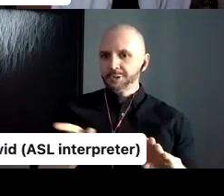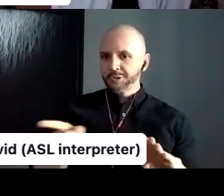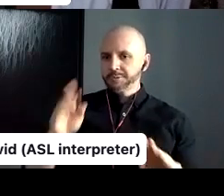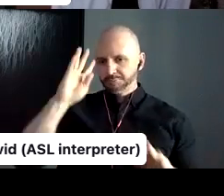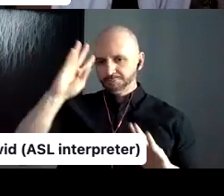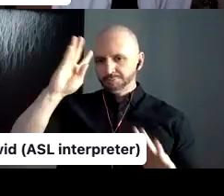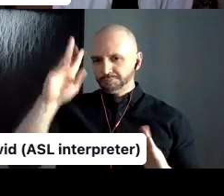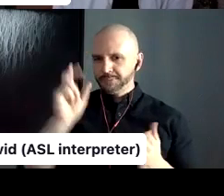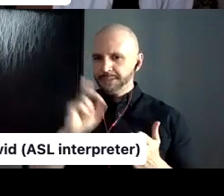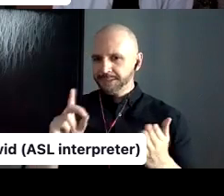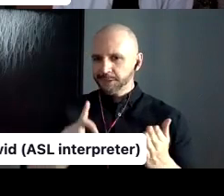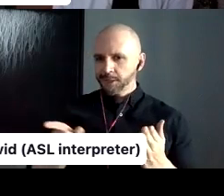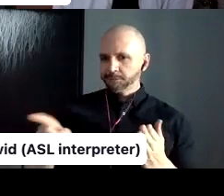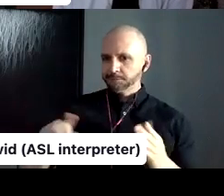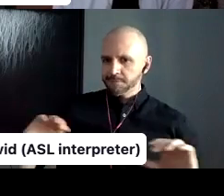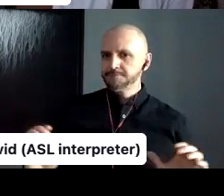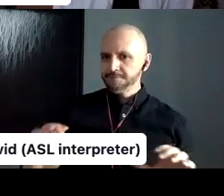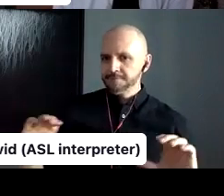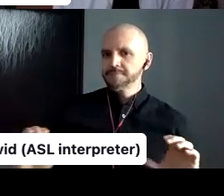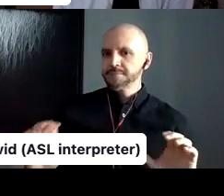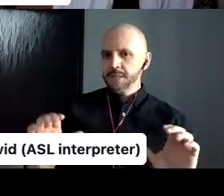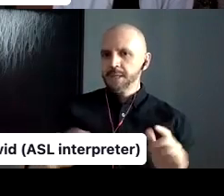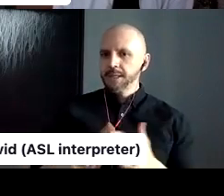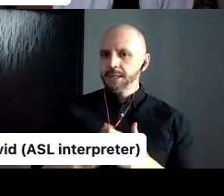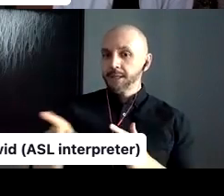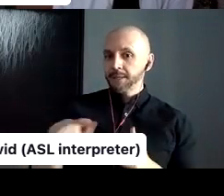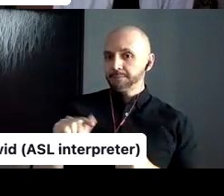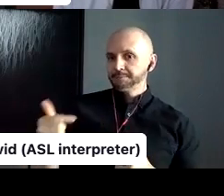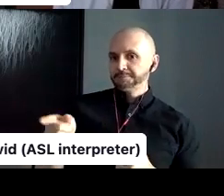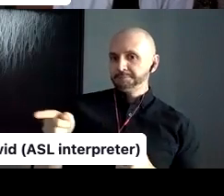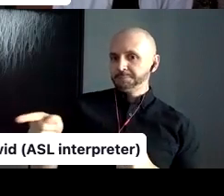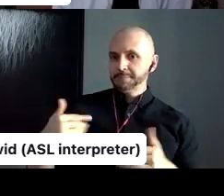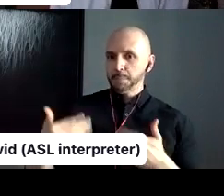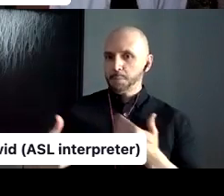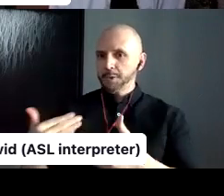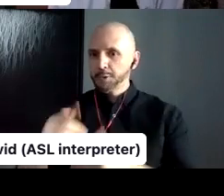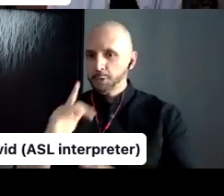bit more about what that process was like for, for her and, uh,